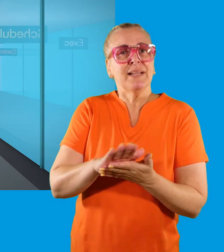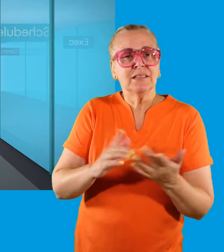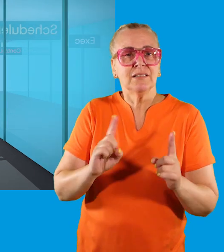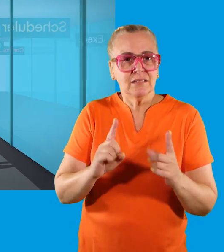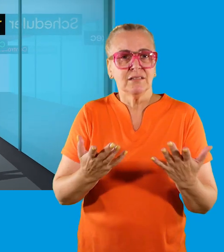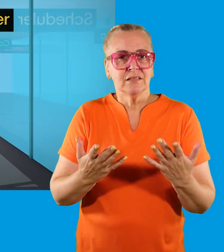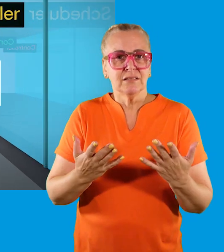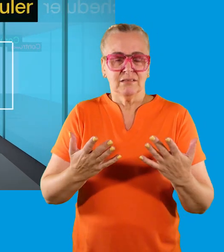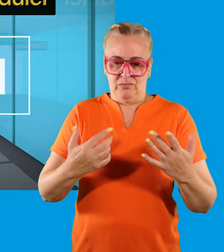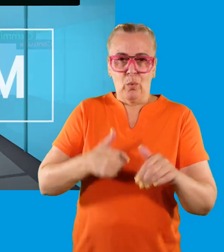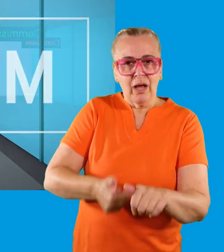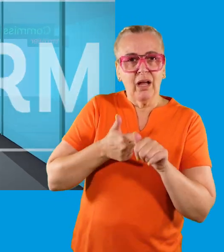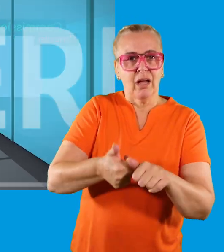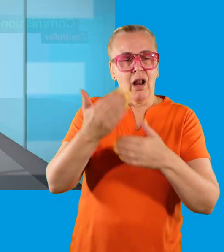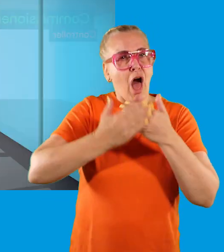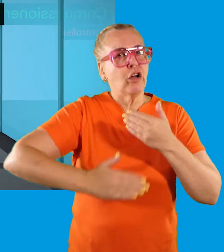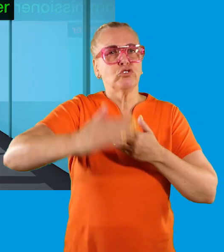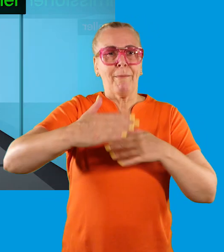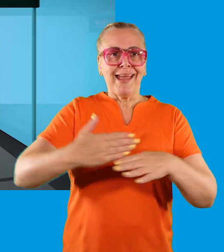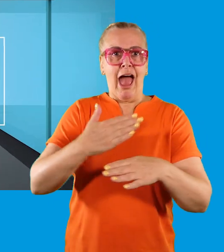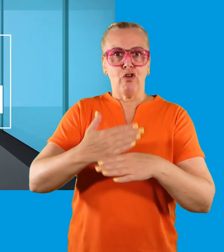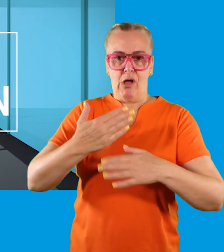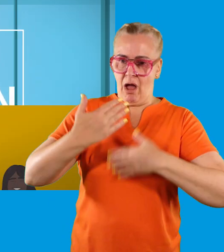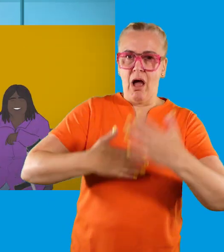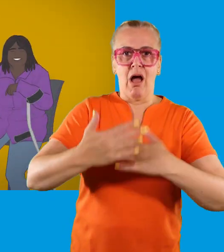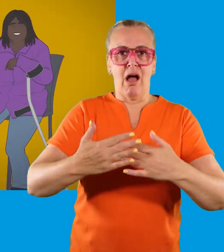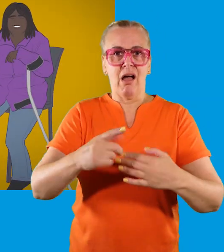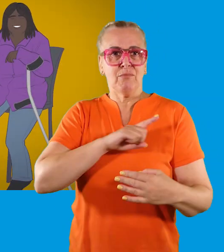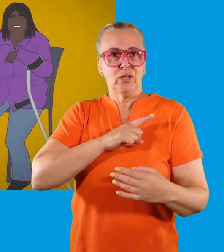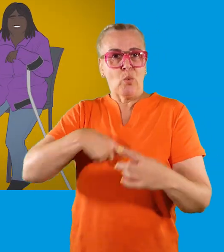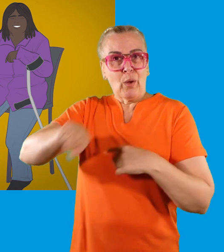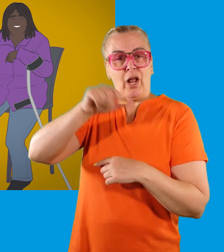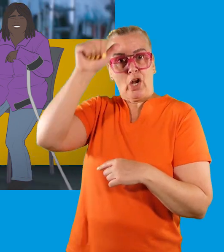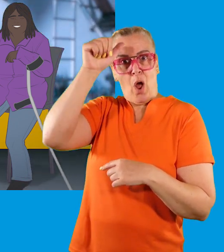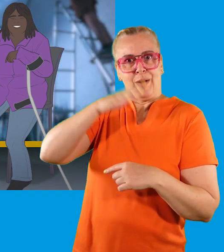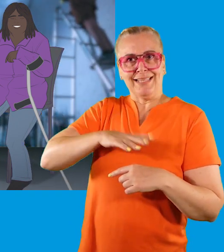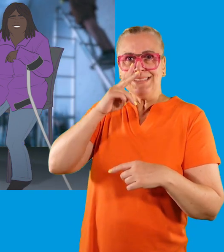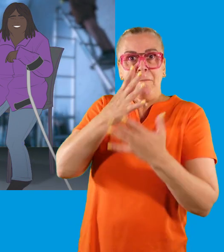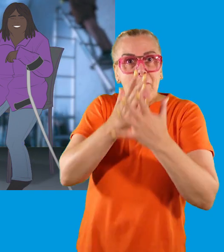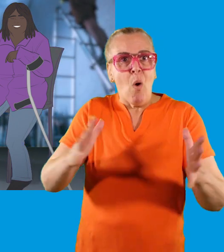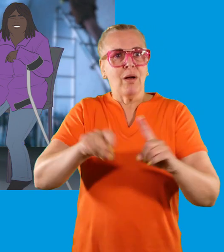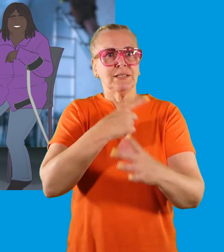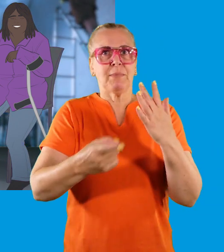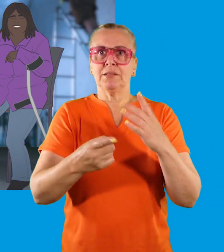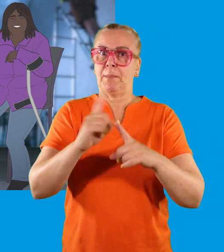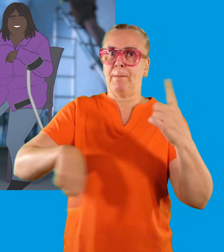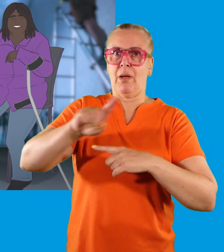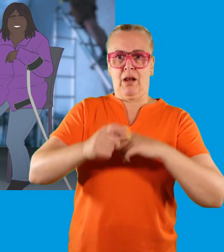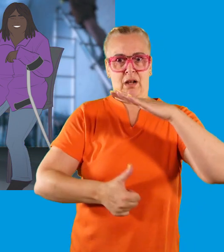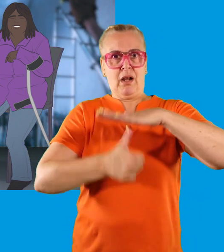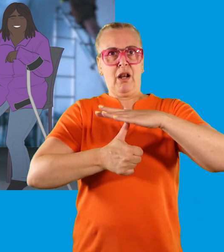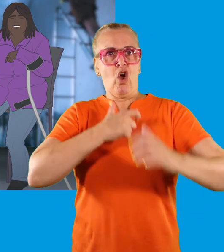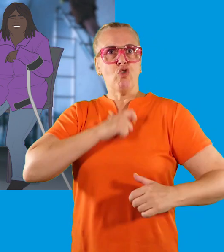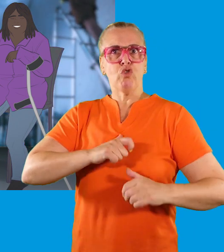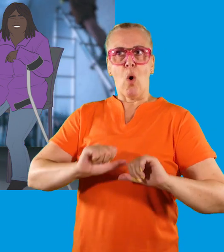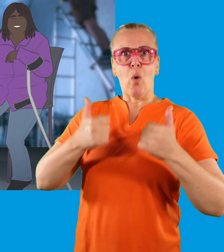This means actively supporting long-term career progression. Because we know the need to see more disabled people in senior roles.